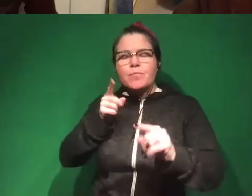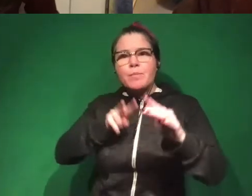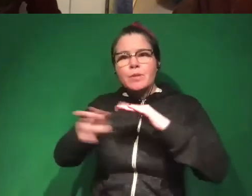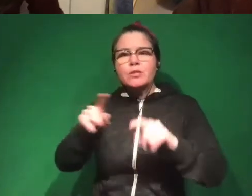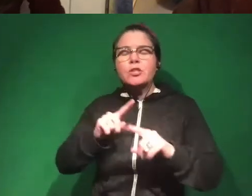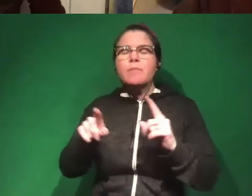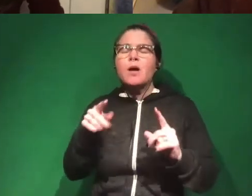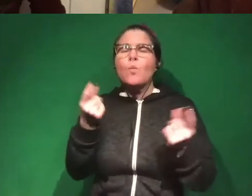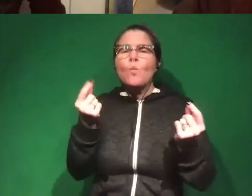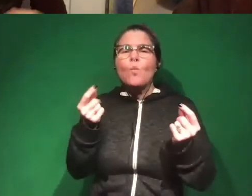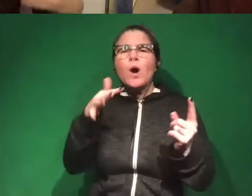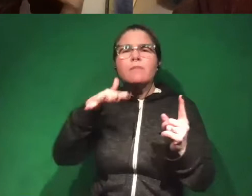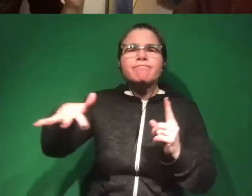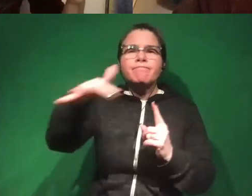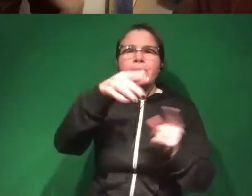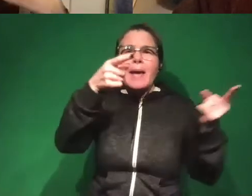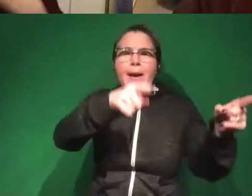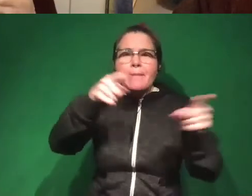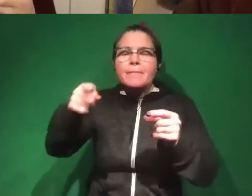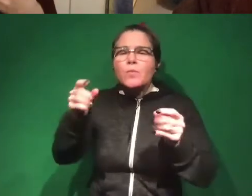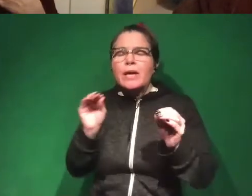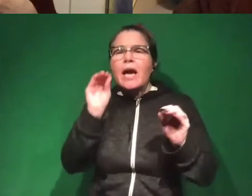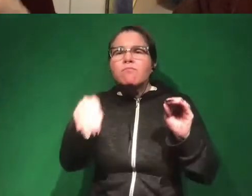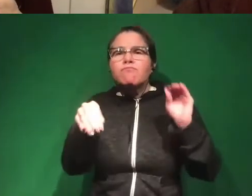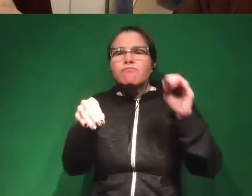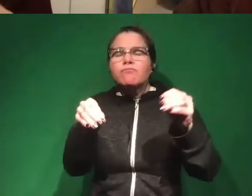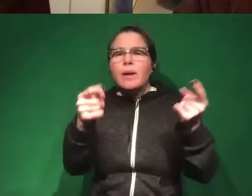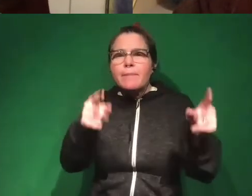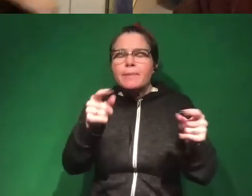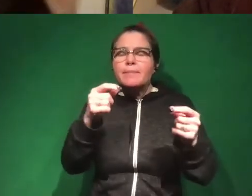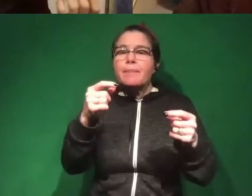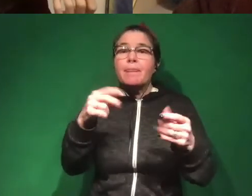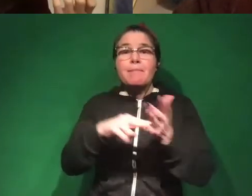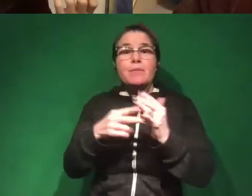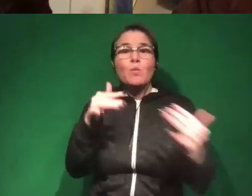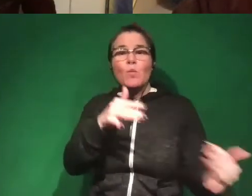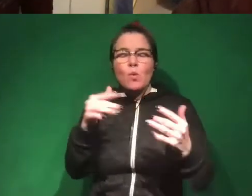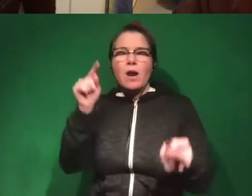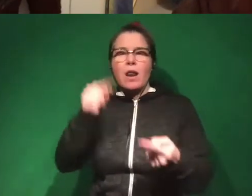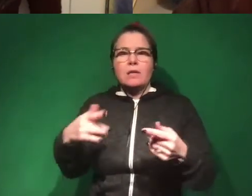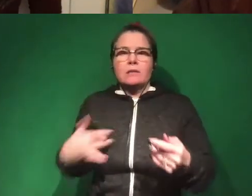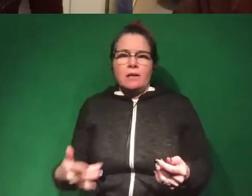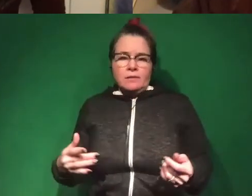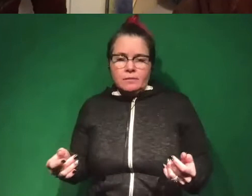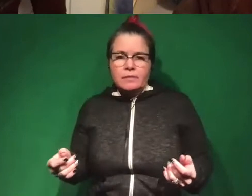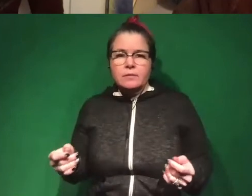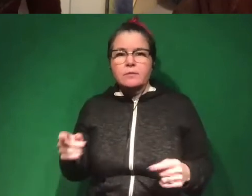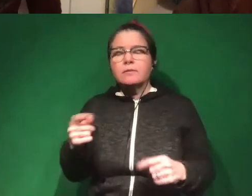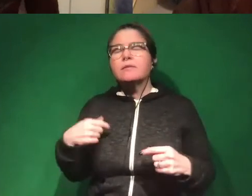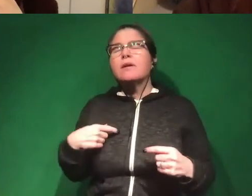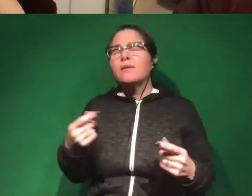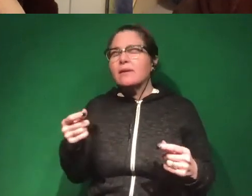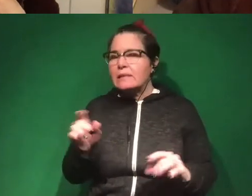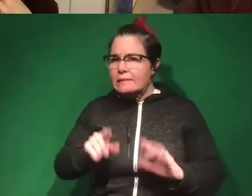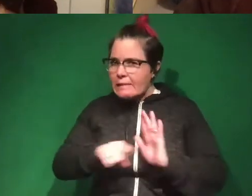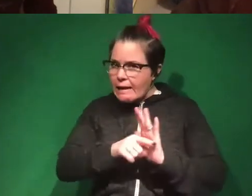conditions that we can put into place that make war less likely? It's kind of like, we can't predict, I'm going to be grim for a second.